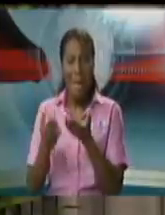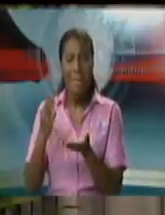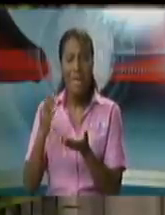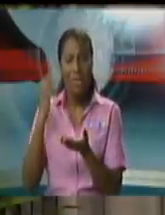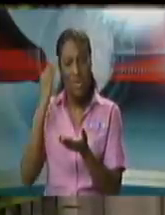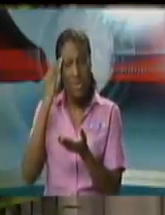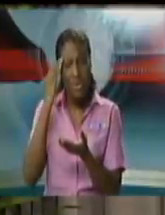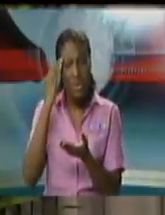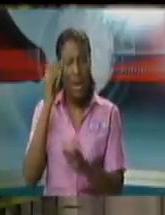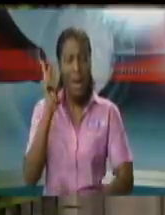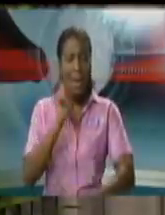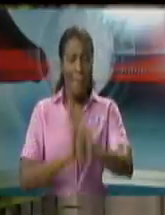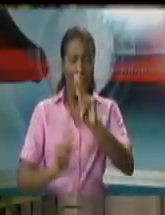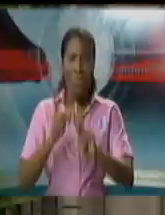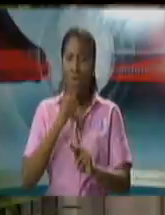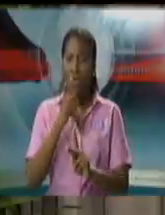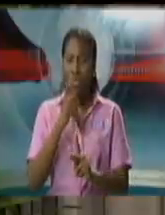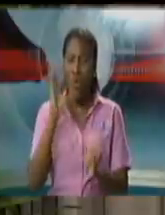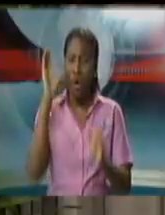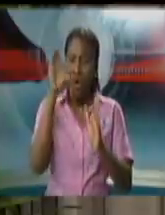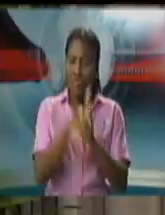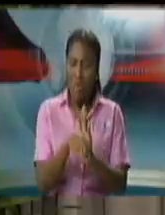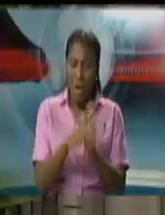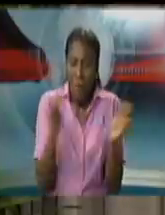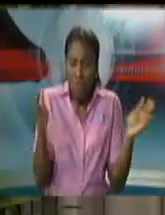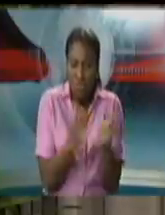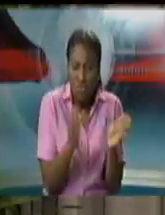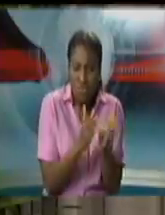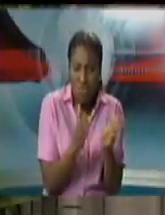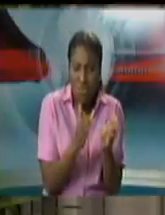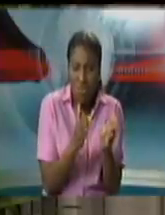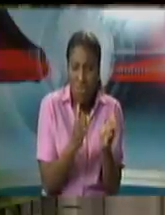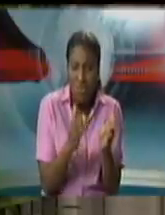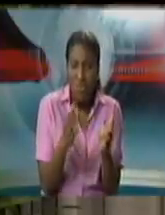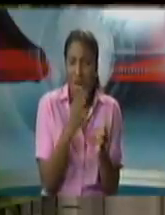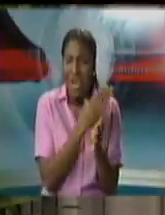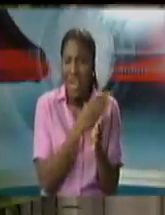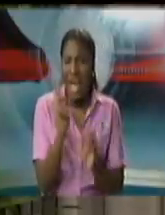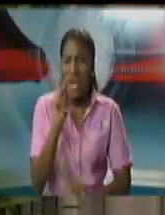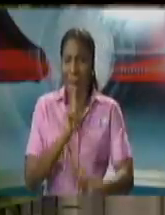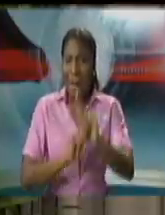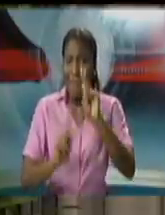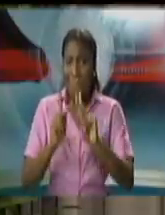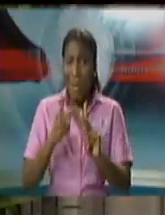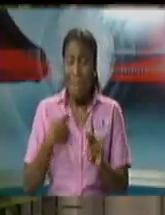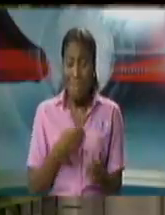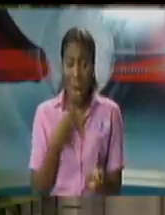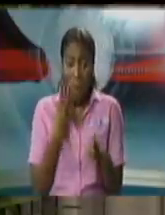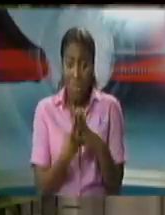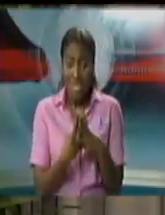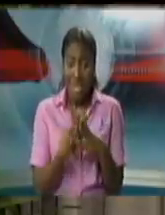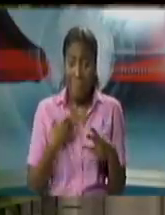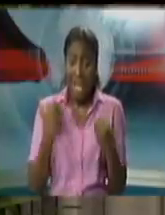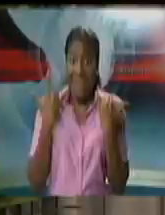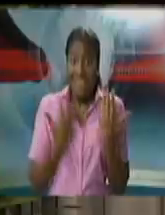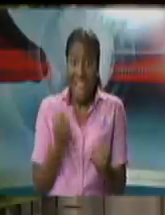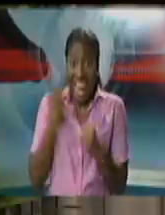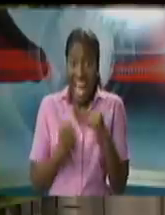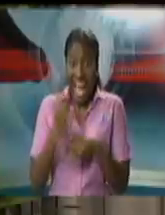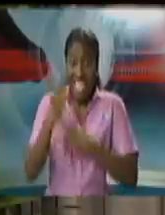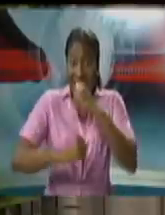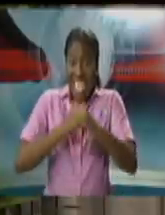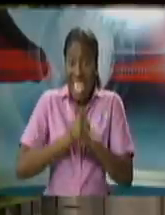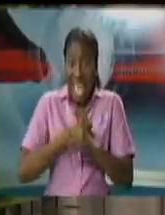and indictable matters that are tried summarily and persons who are in the last year of their term of of